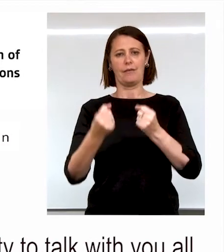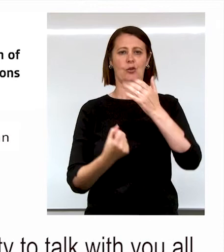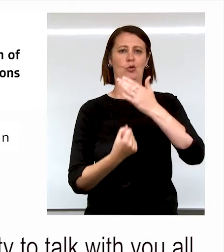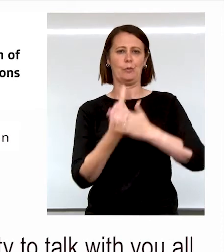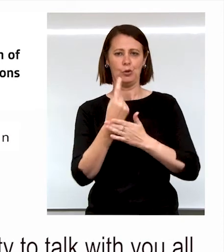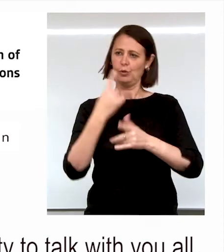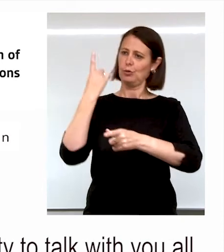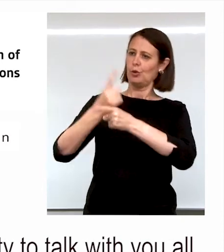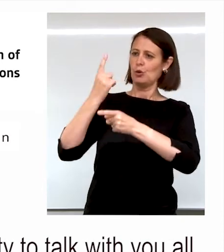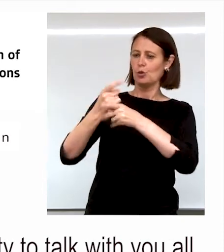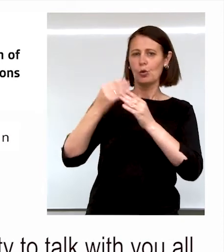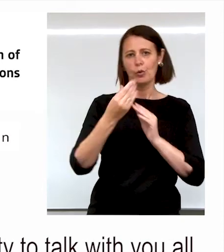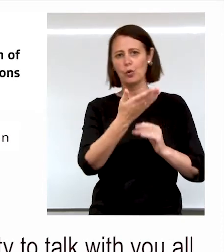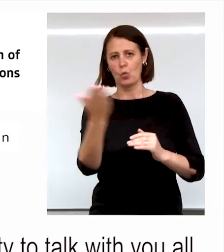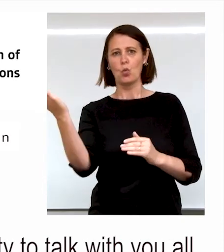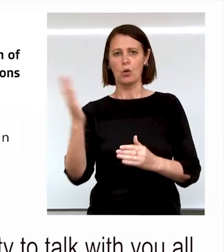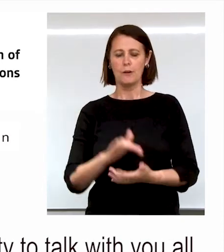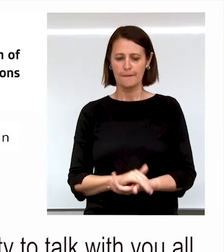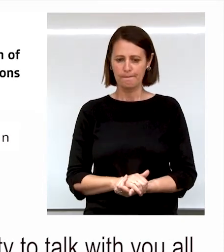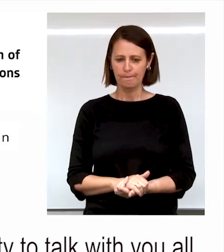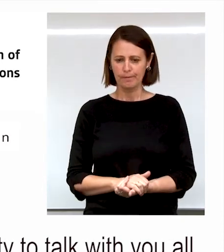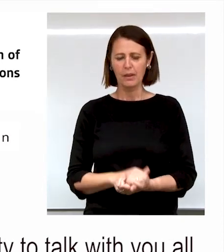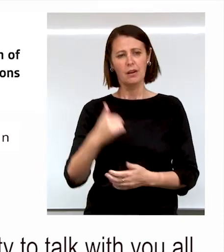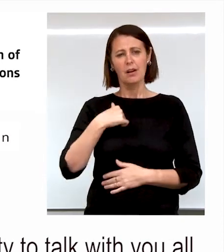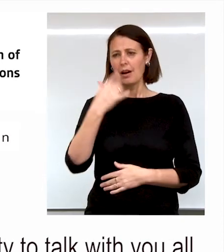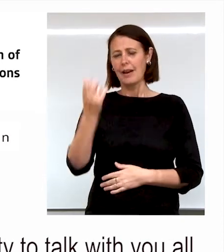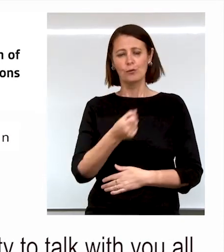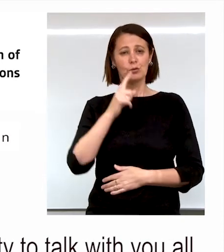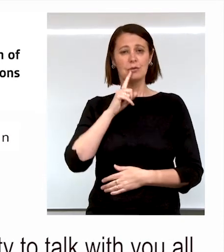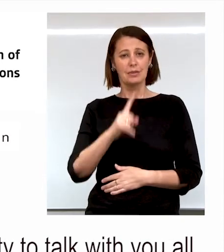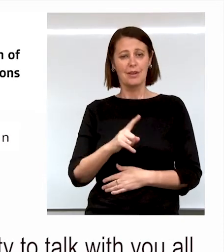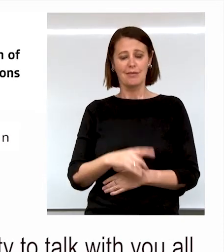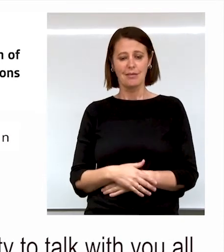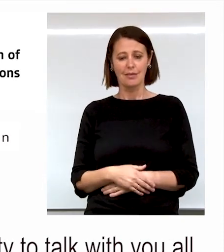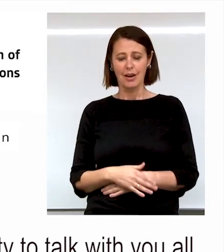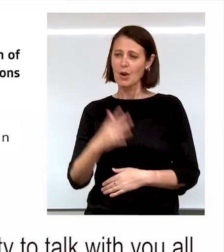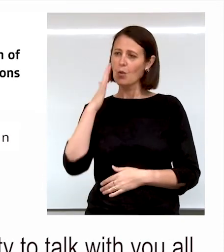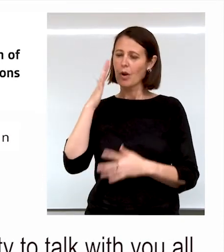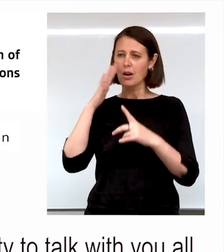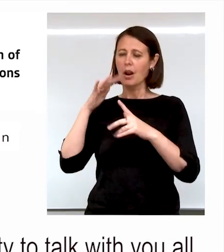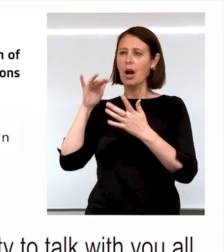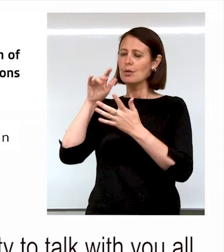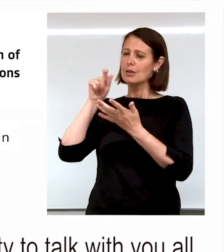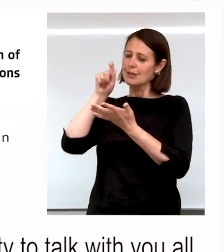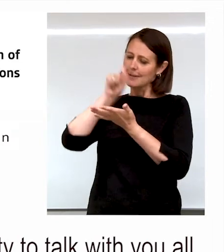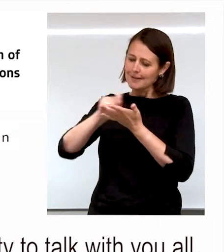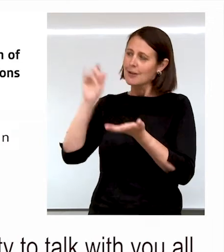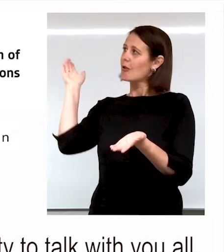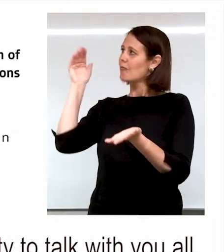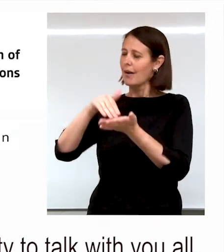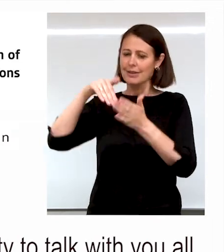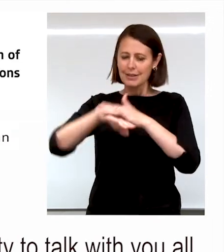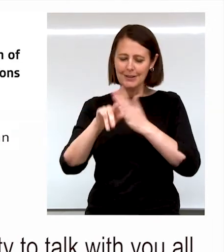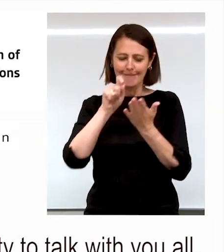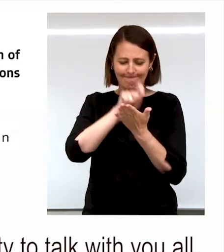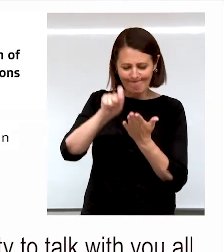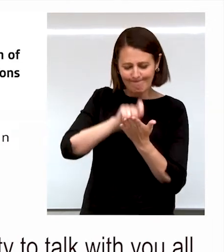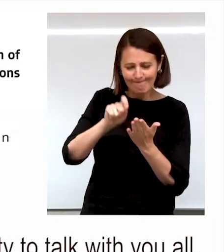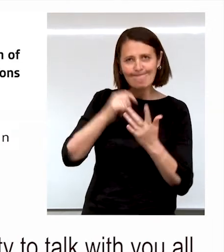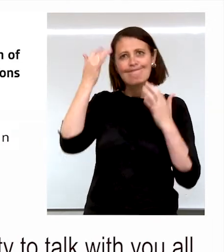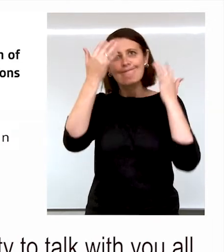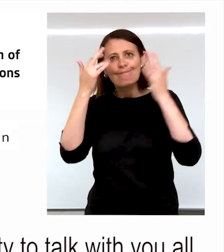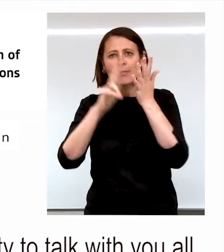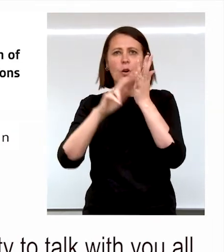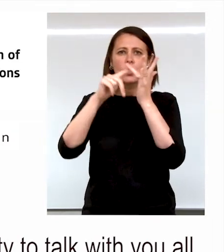opportunity to talk with you all and I've got to say while I was in the air scribbling some notes